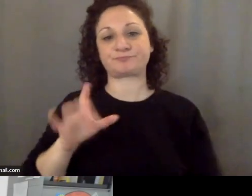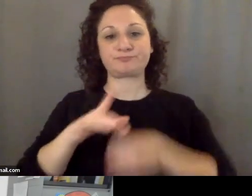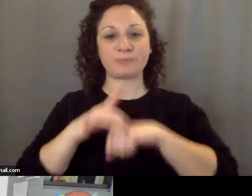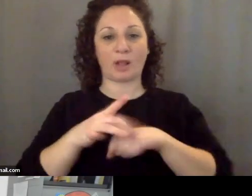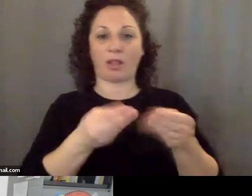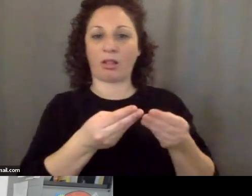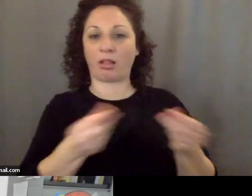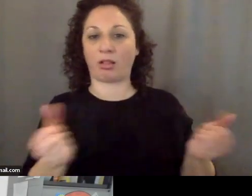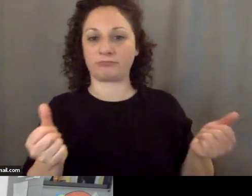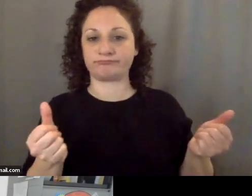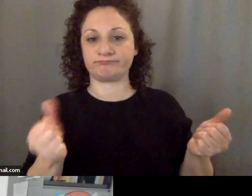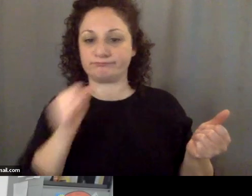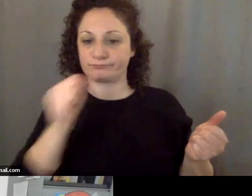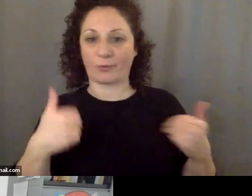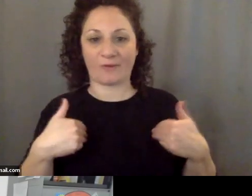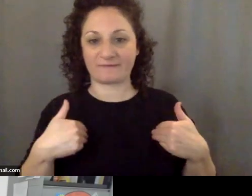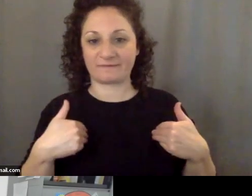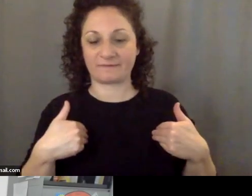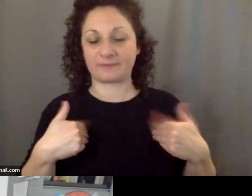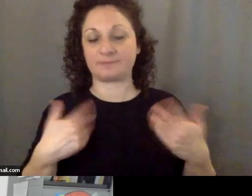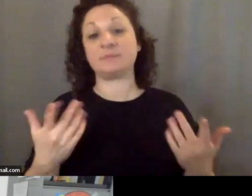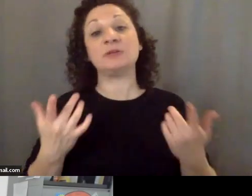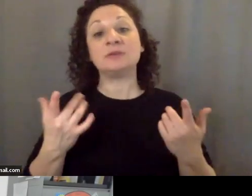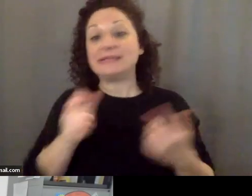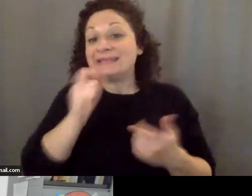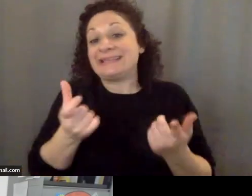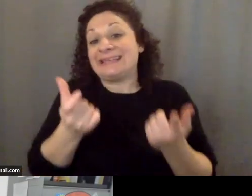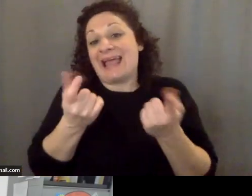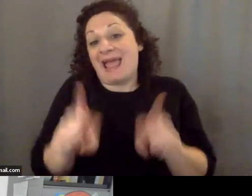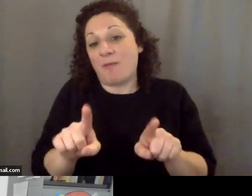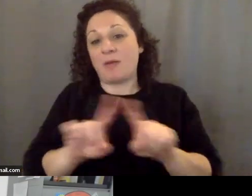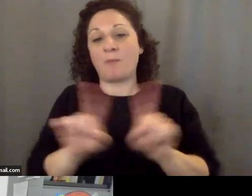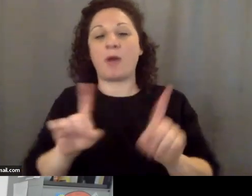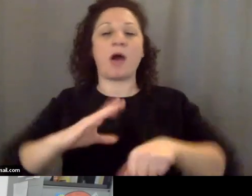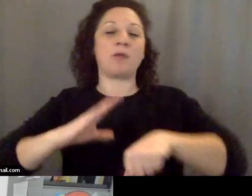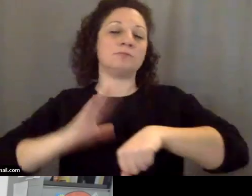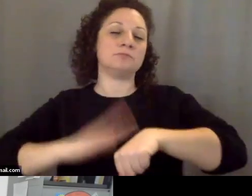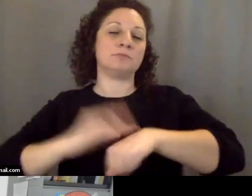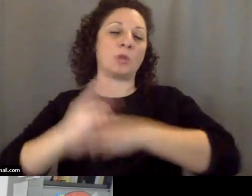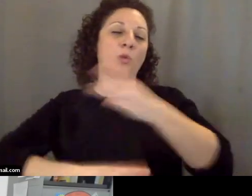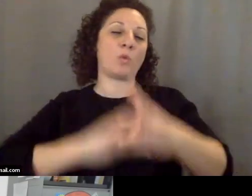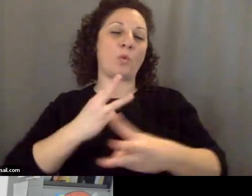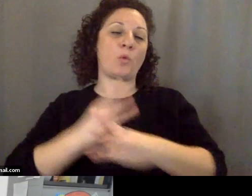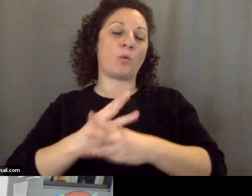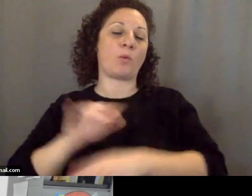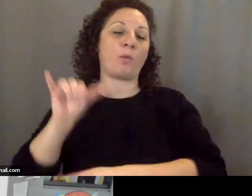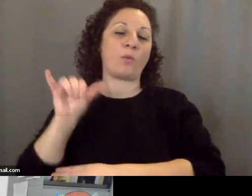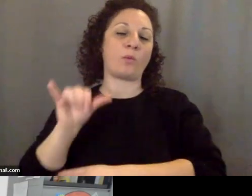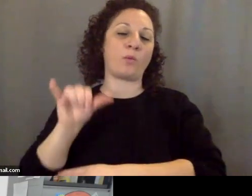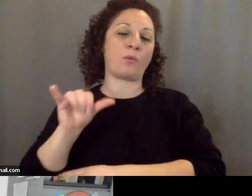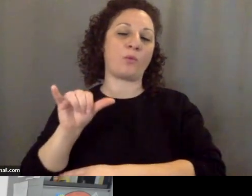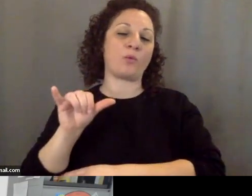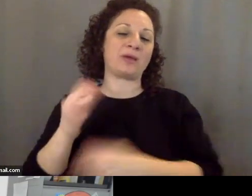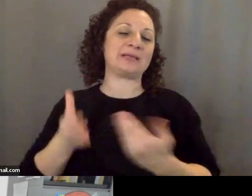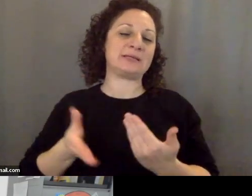Now as it turned out it didn't happen but it alerted the world to just how easily